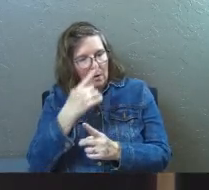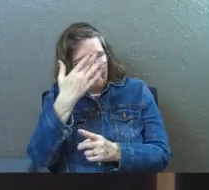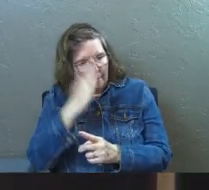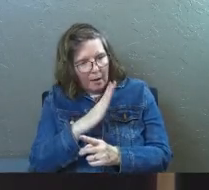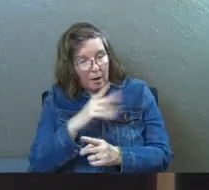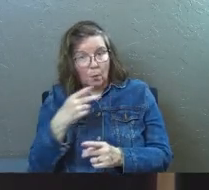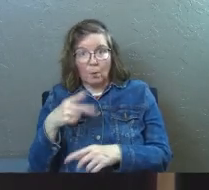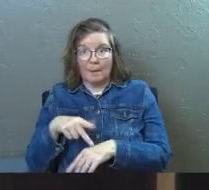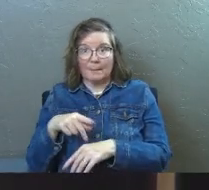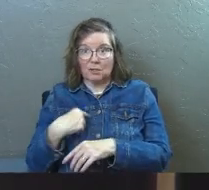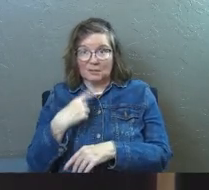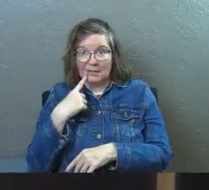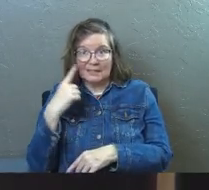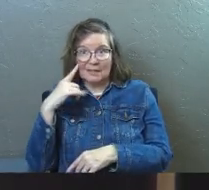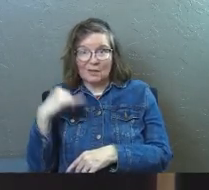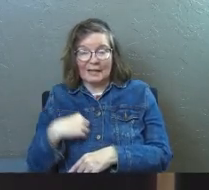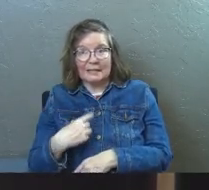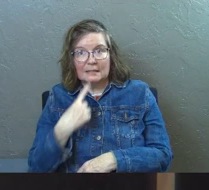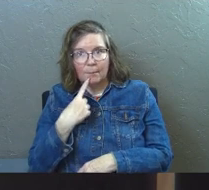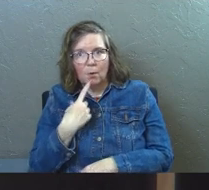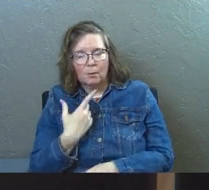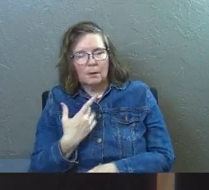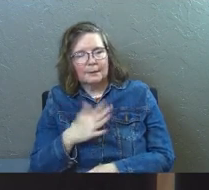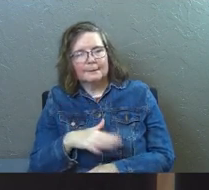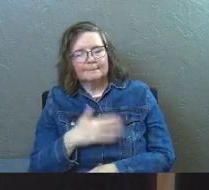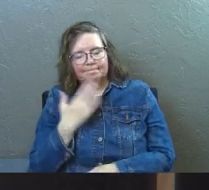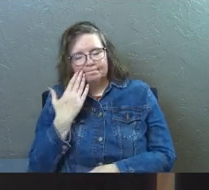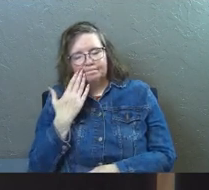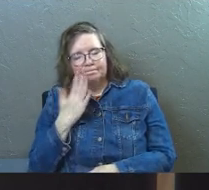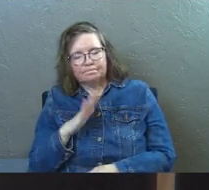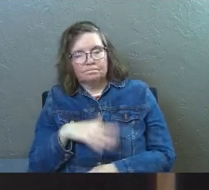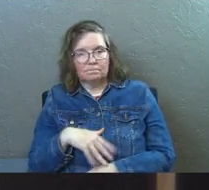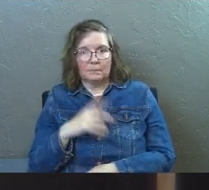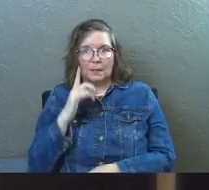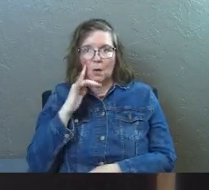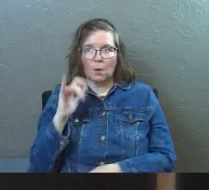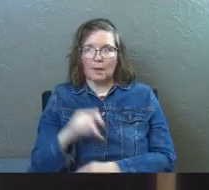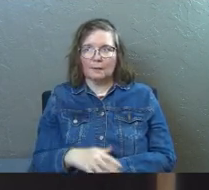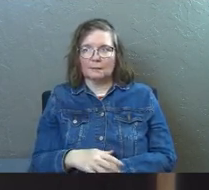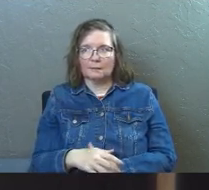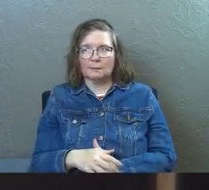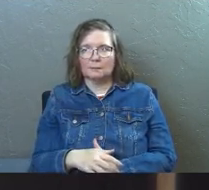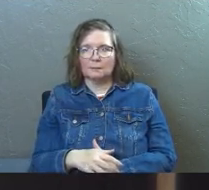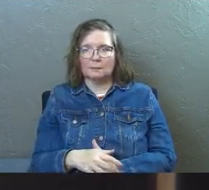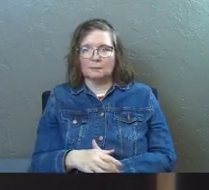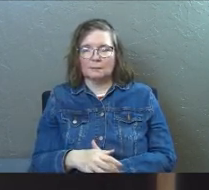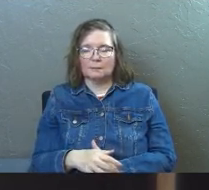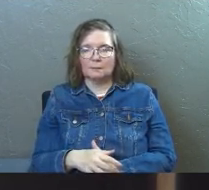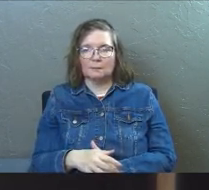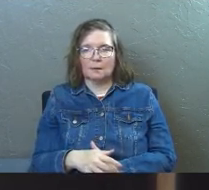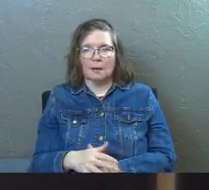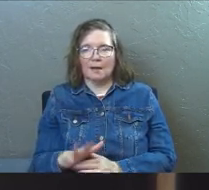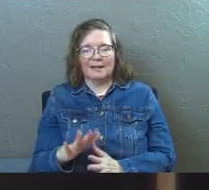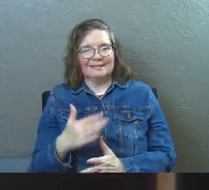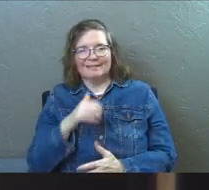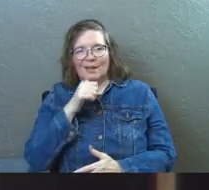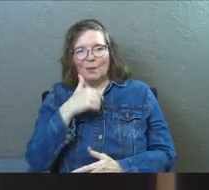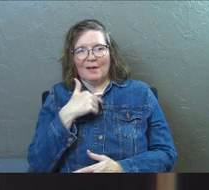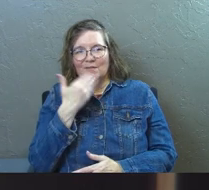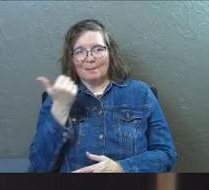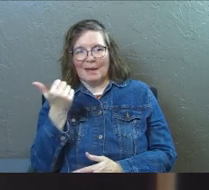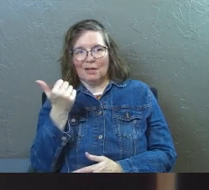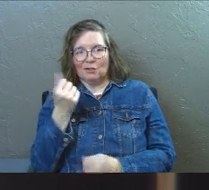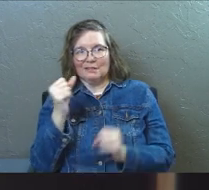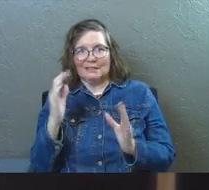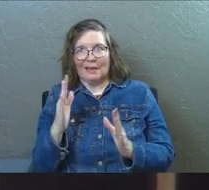When Peter says it, it sounds like a disappointment. It sounds like, I don't have a